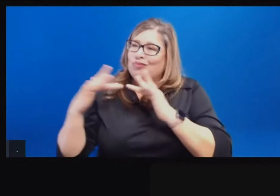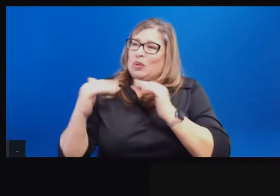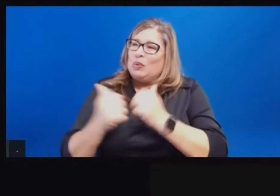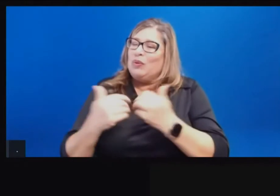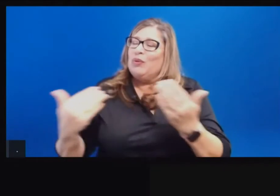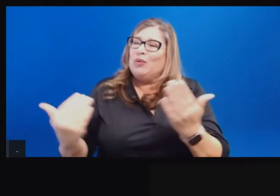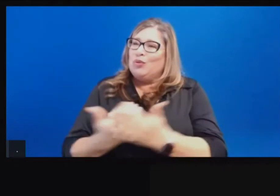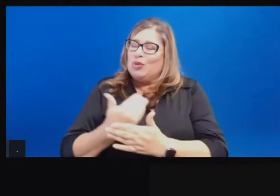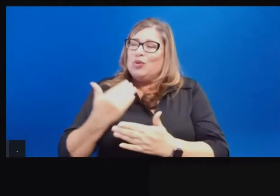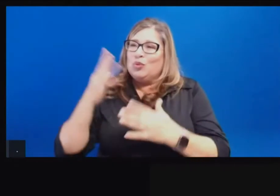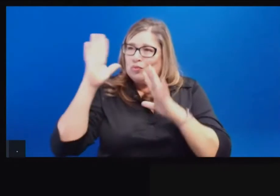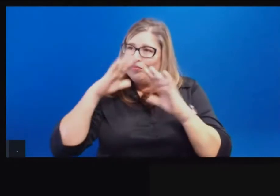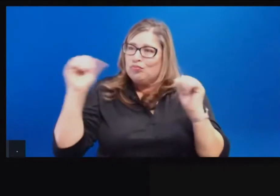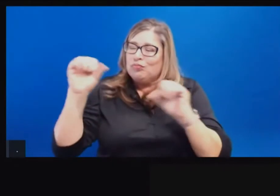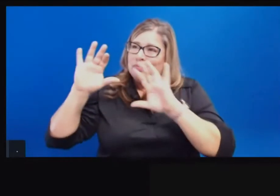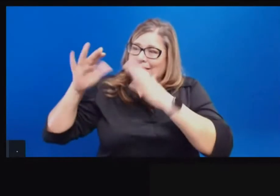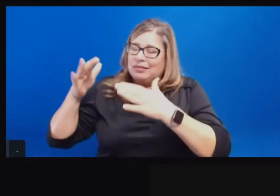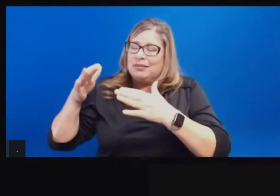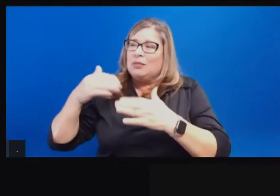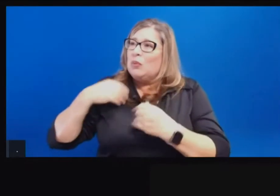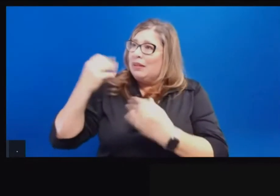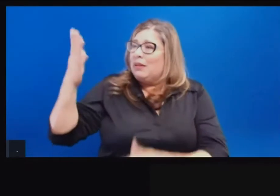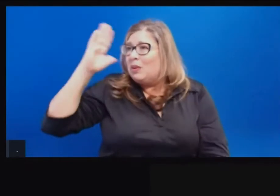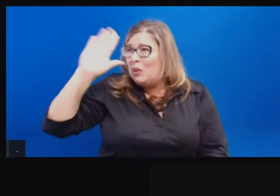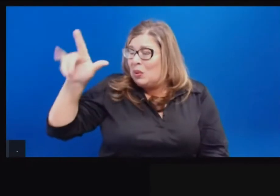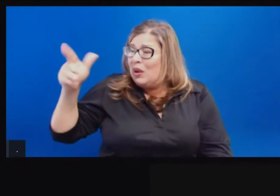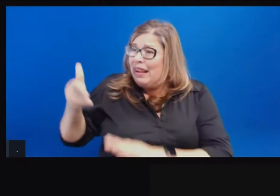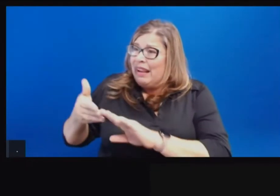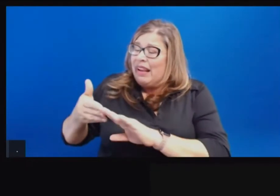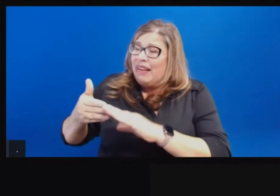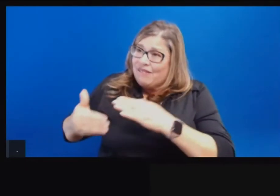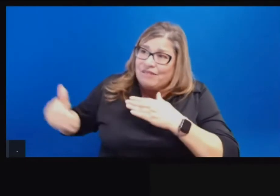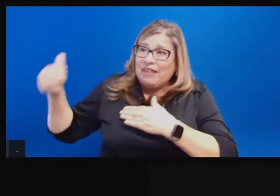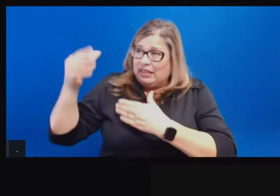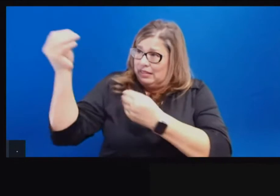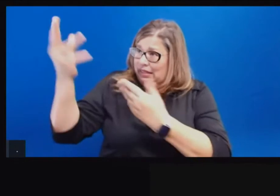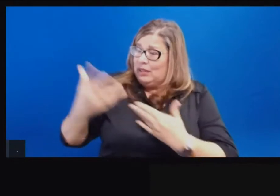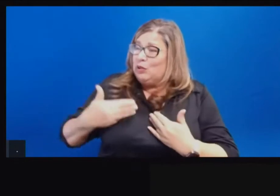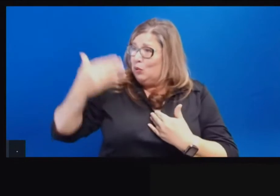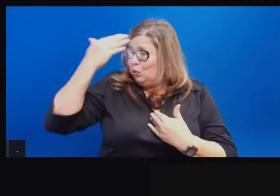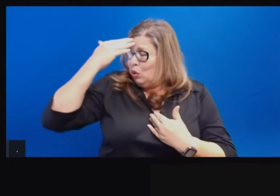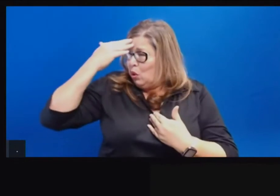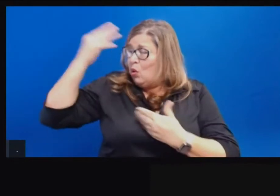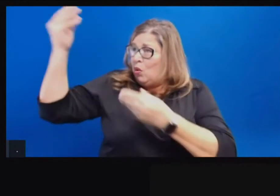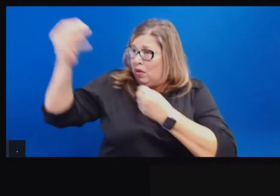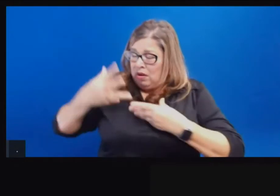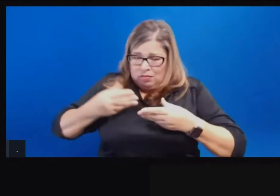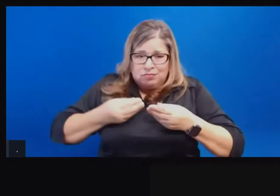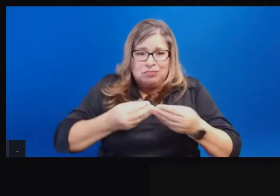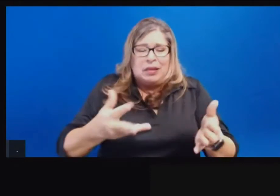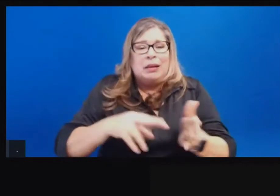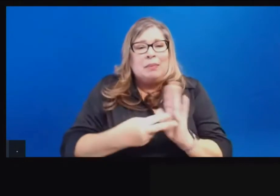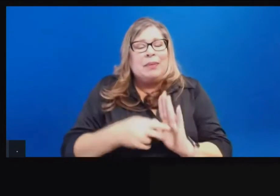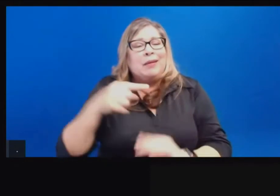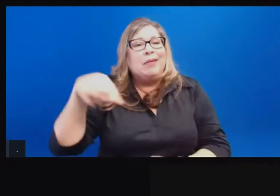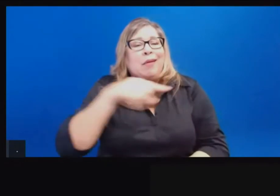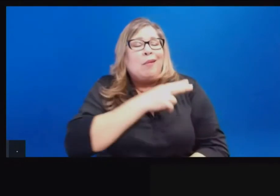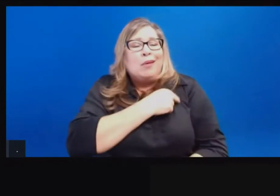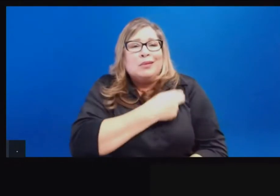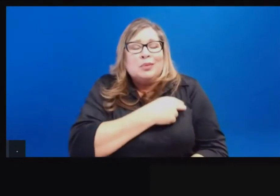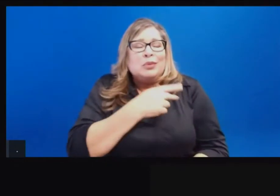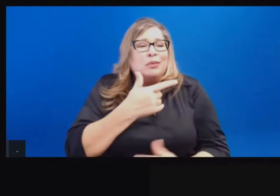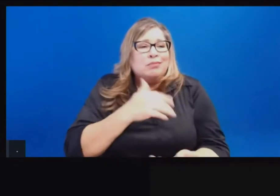know that, you know, advance notice is definitely going to help with the distribution. So, I think that we've had a very clear voice,